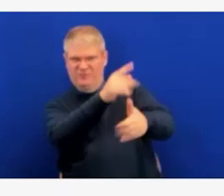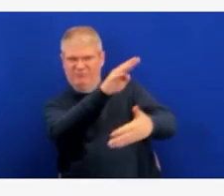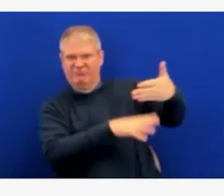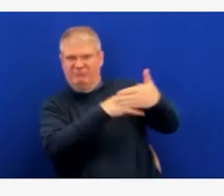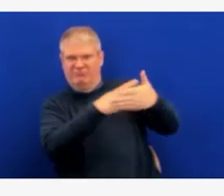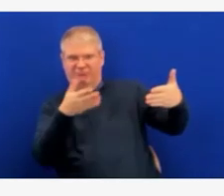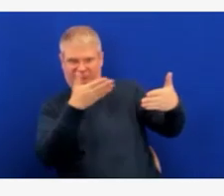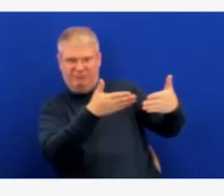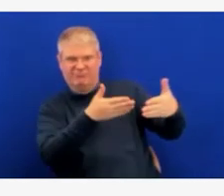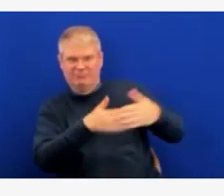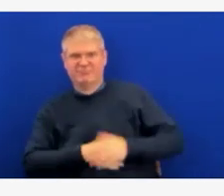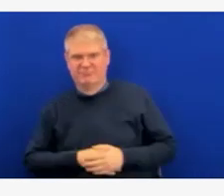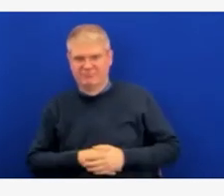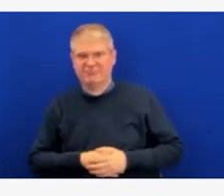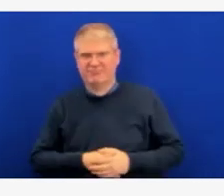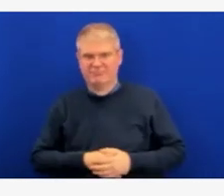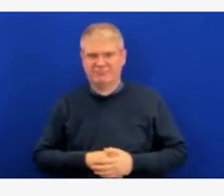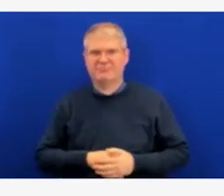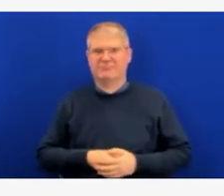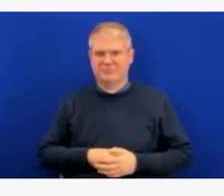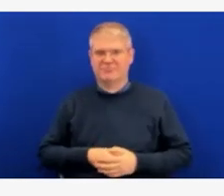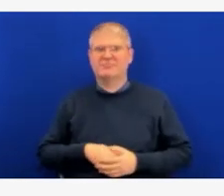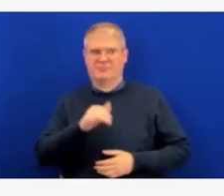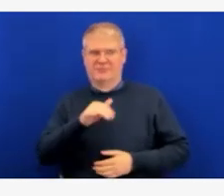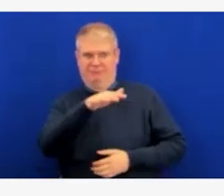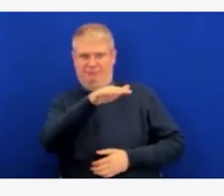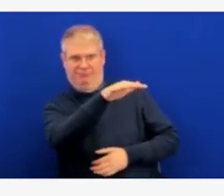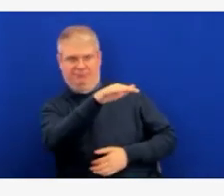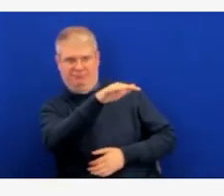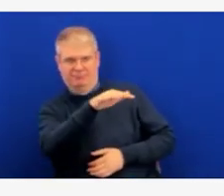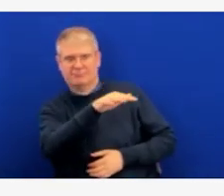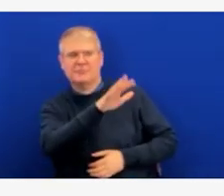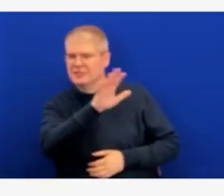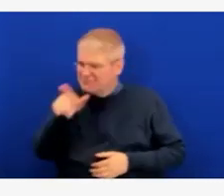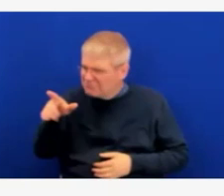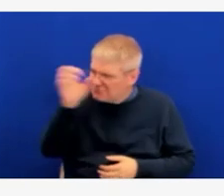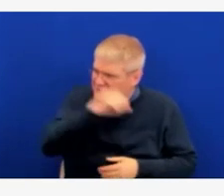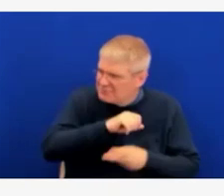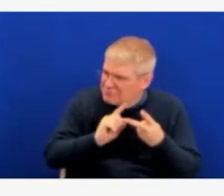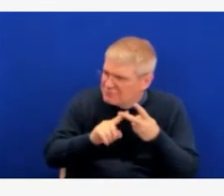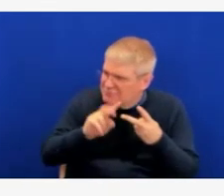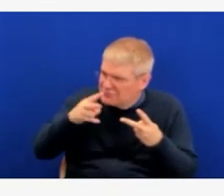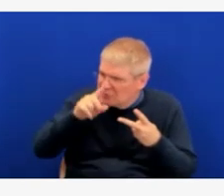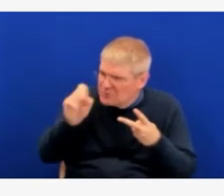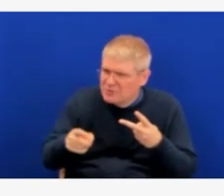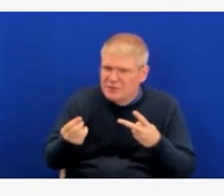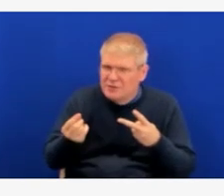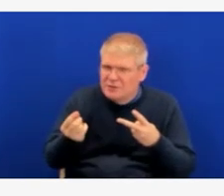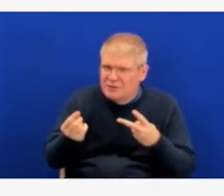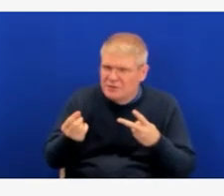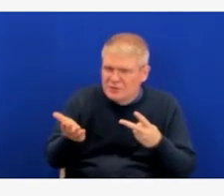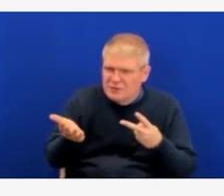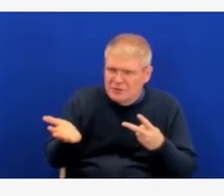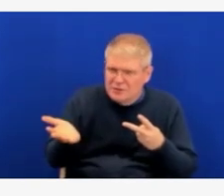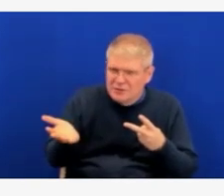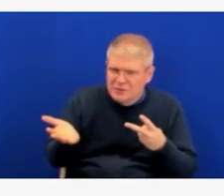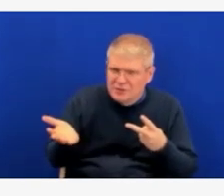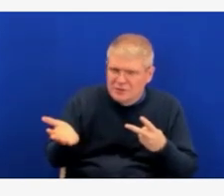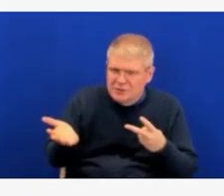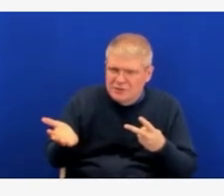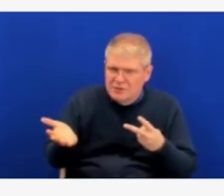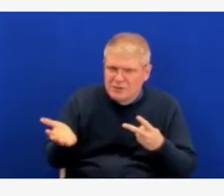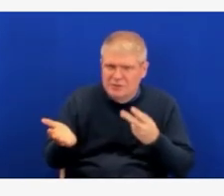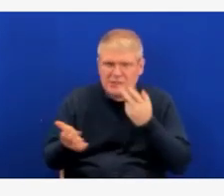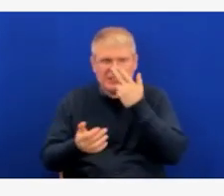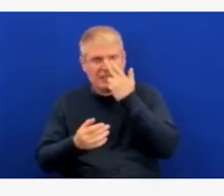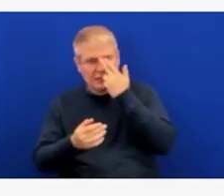And the second question was, was it about? Should we count on it taking two weeks to become